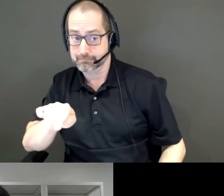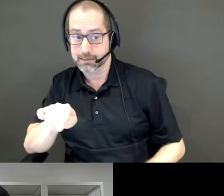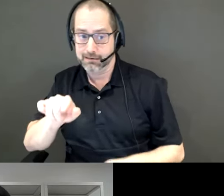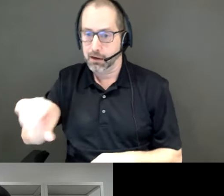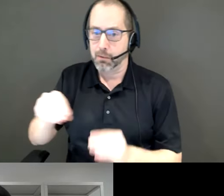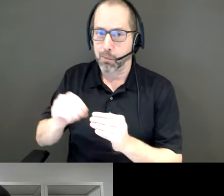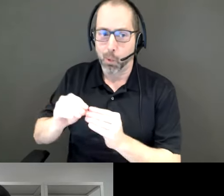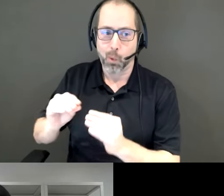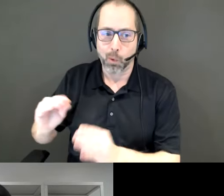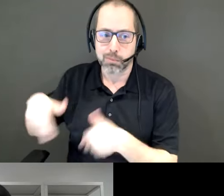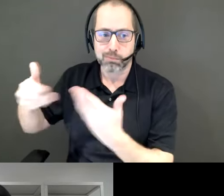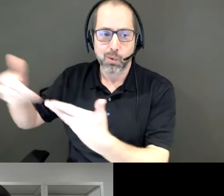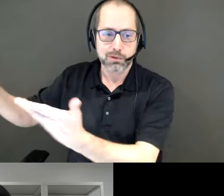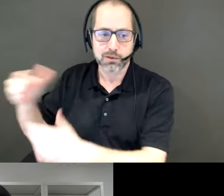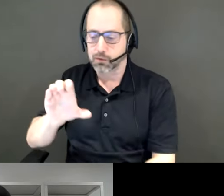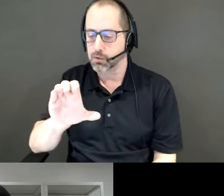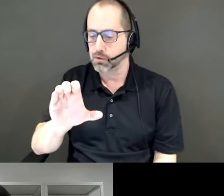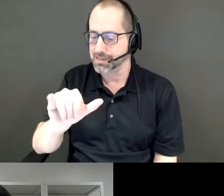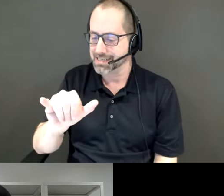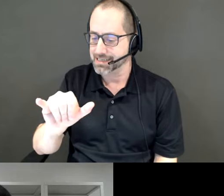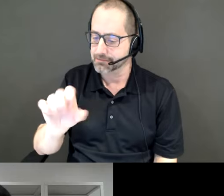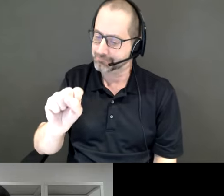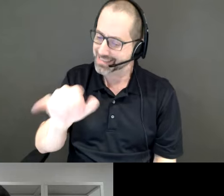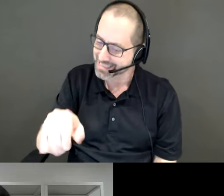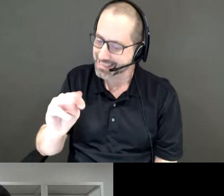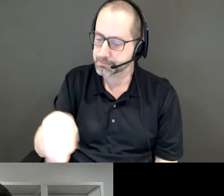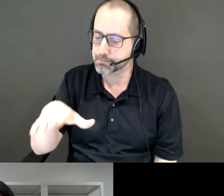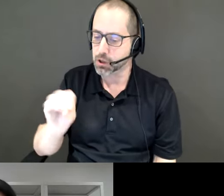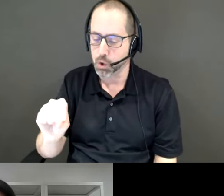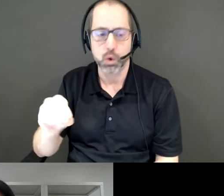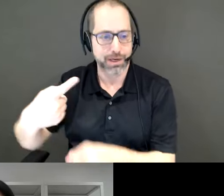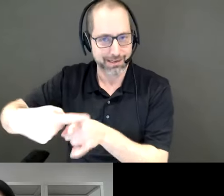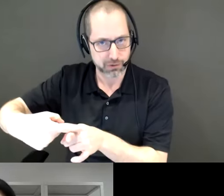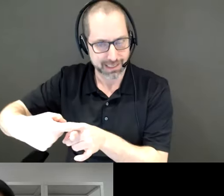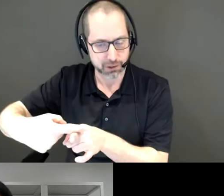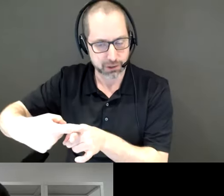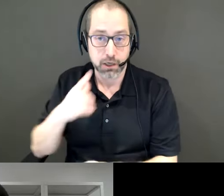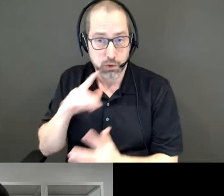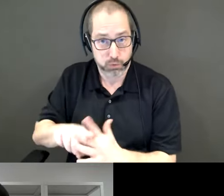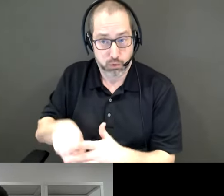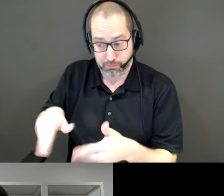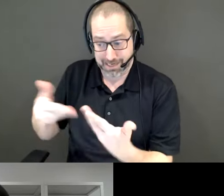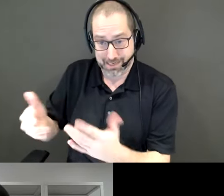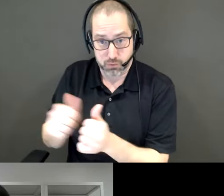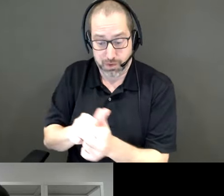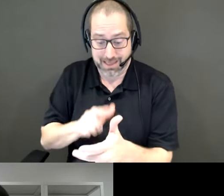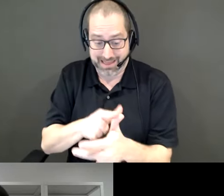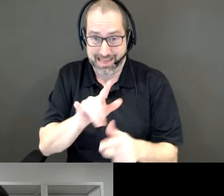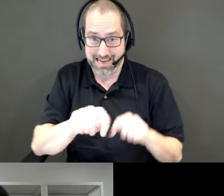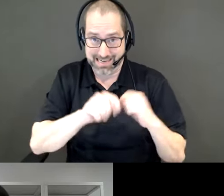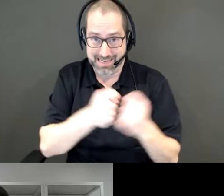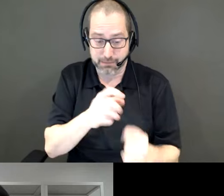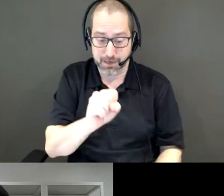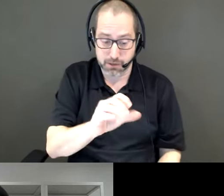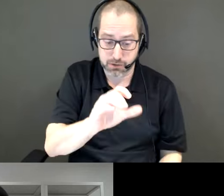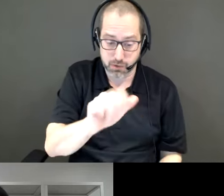have been developed for Simcoe Intersection. And we're going to begin those presentations with the team that includes Soka, Tiffany